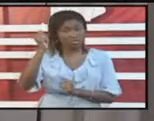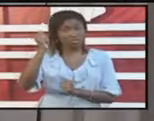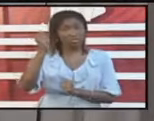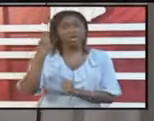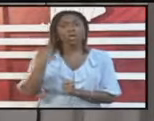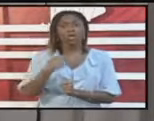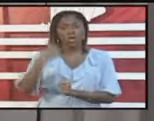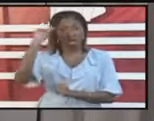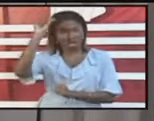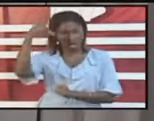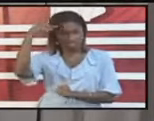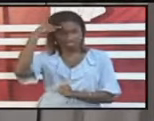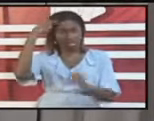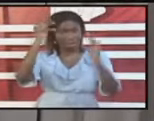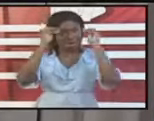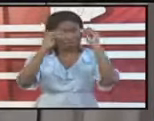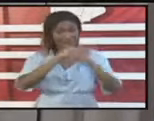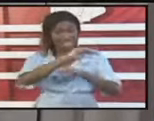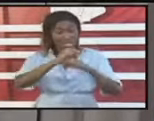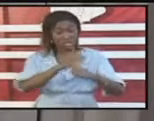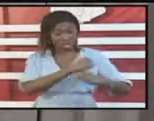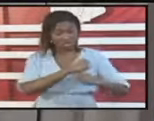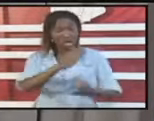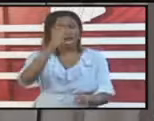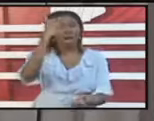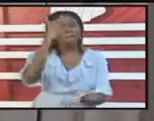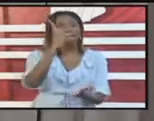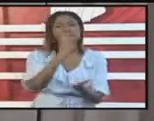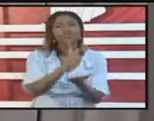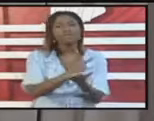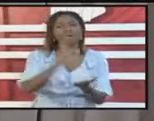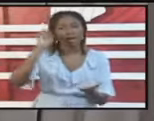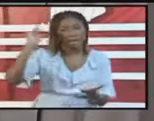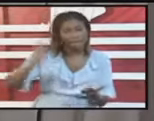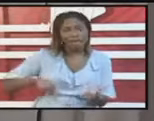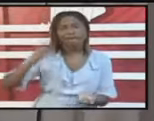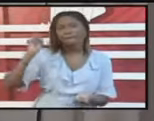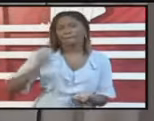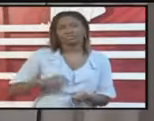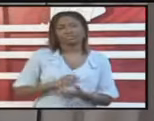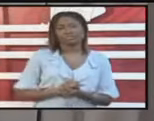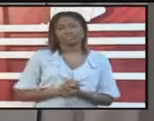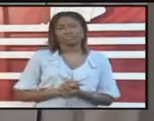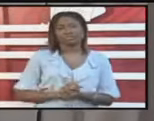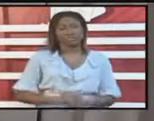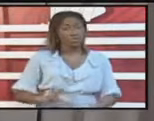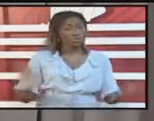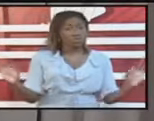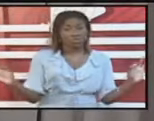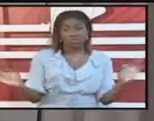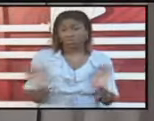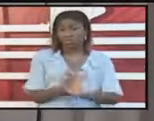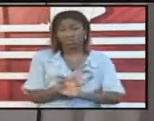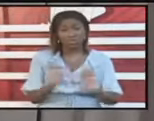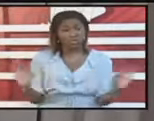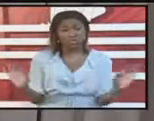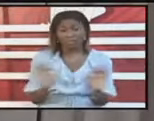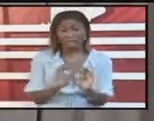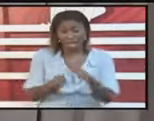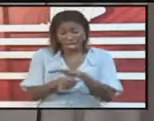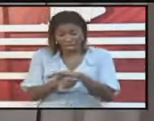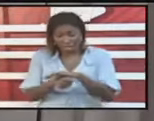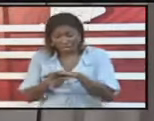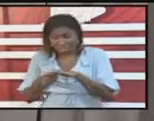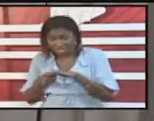so by the Ministry of National Security. There is no known case and I've actually launched an investigation to look into